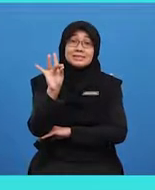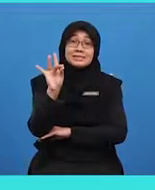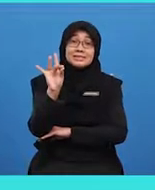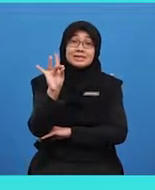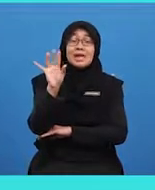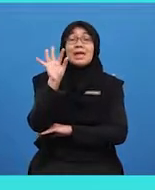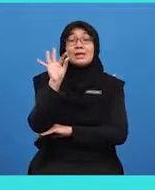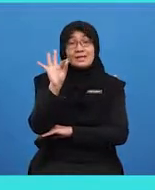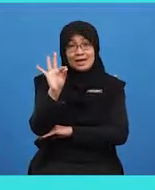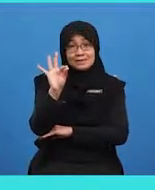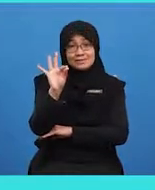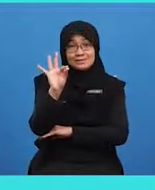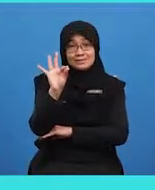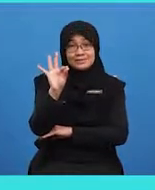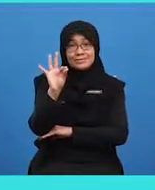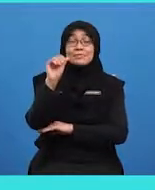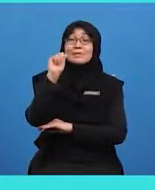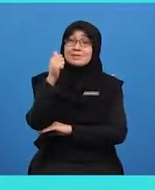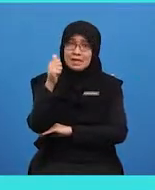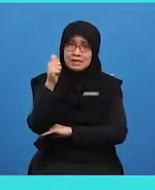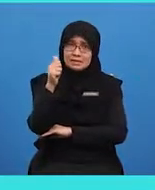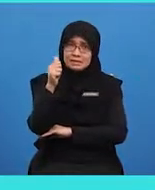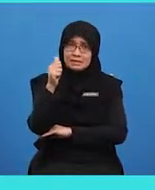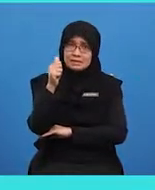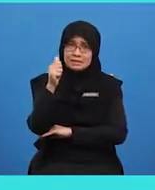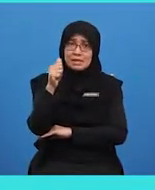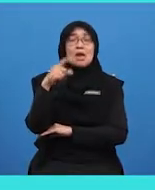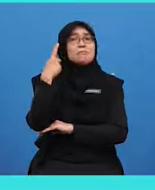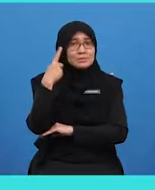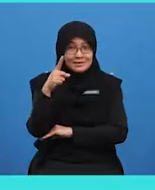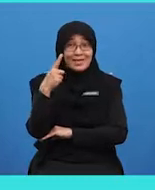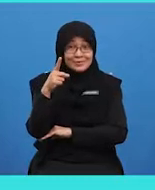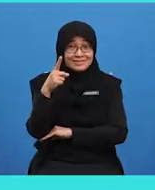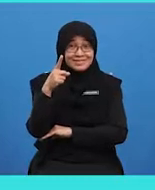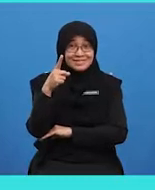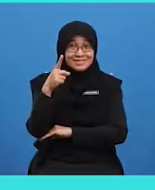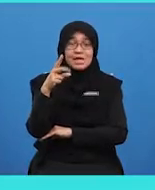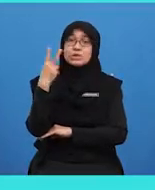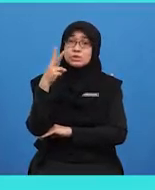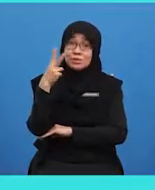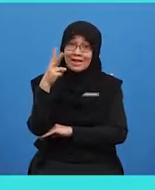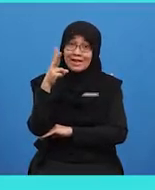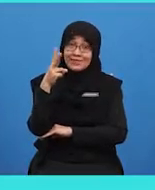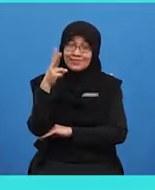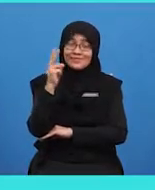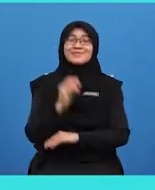9, 10, 11, 12.